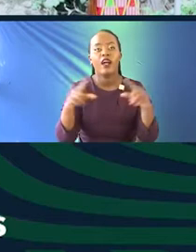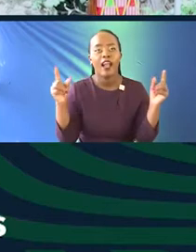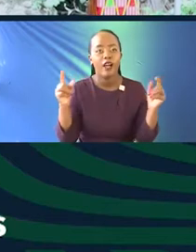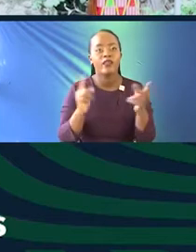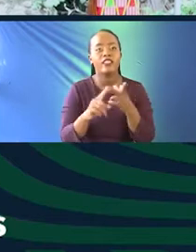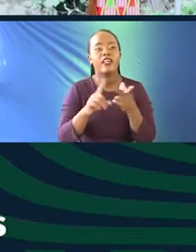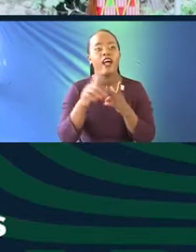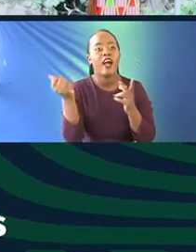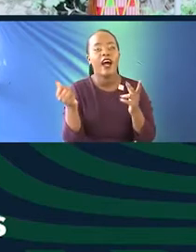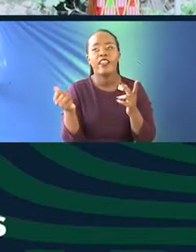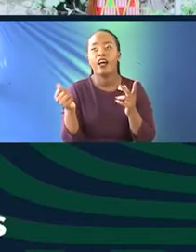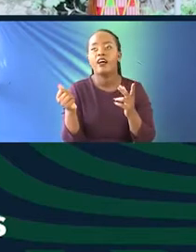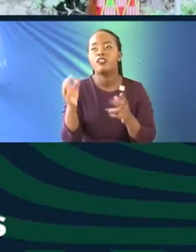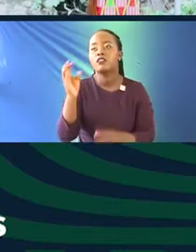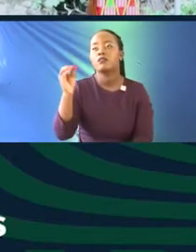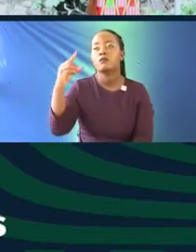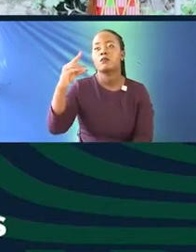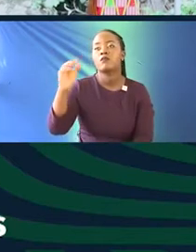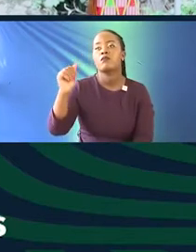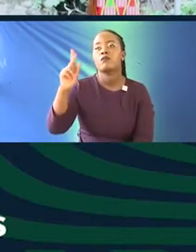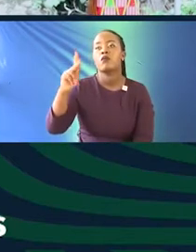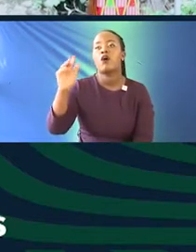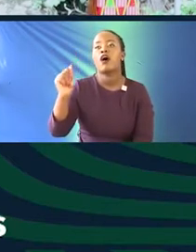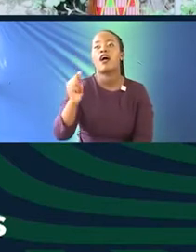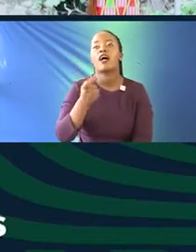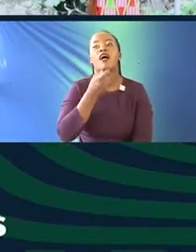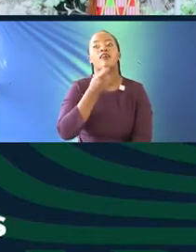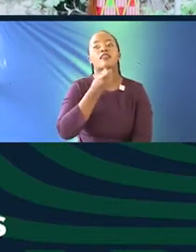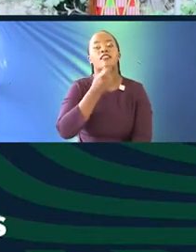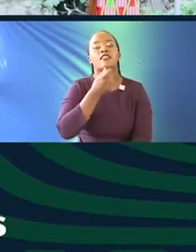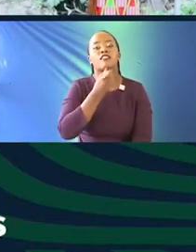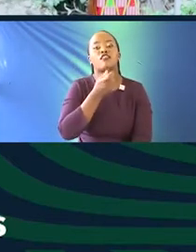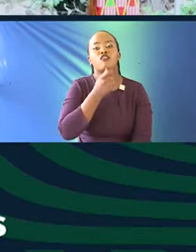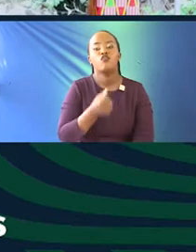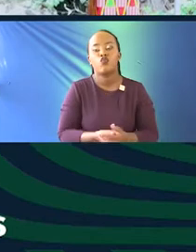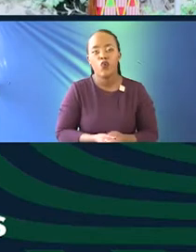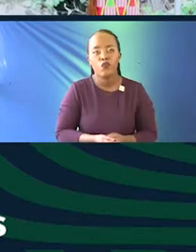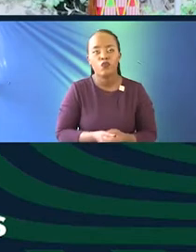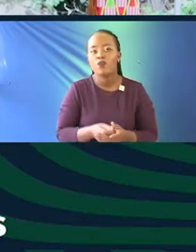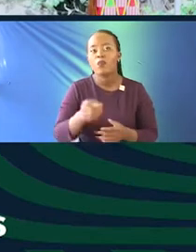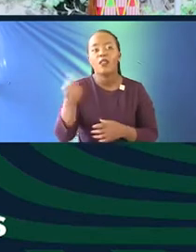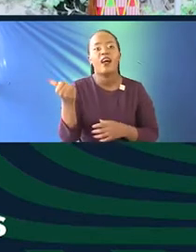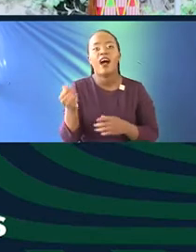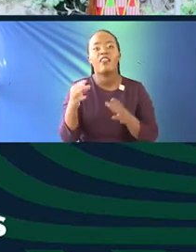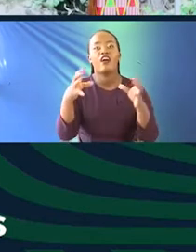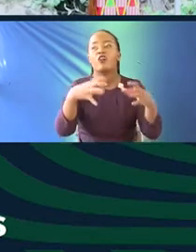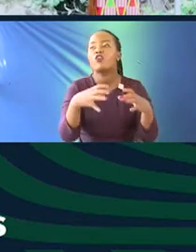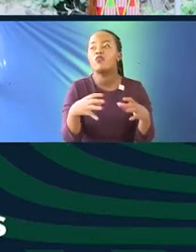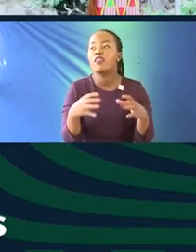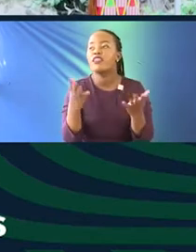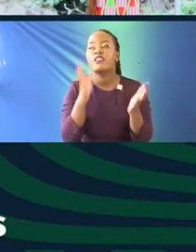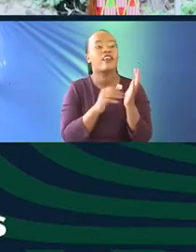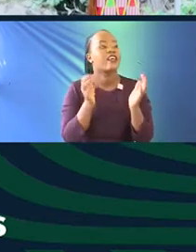Anybody else? Ogaka. Ogaka. Luo. Okay, anybody else from any other community?